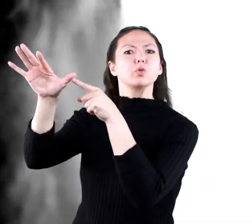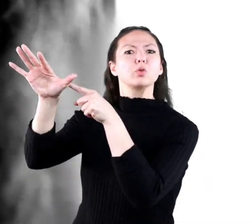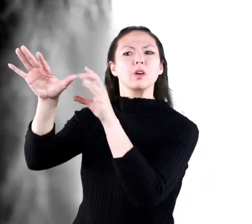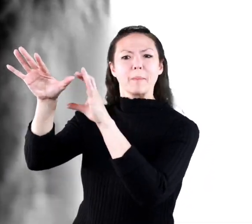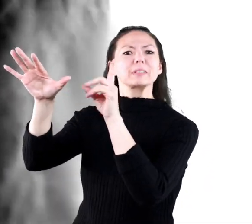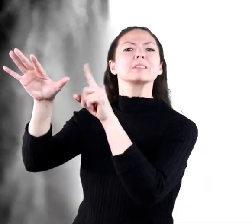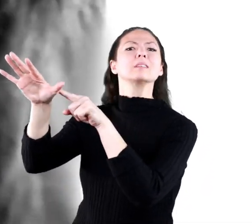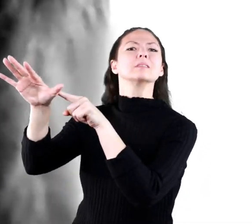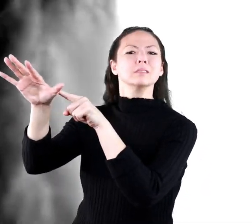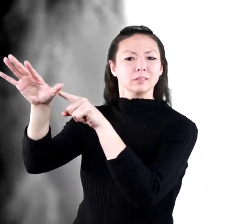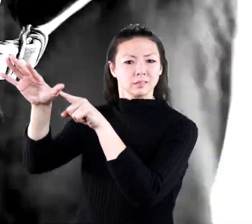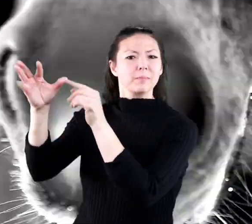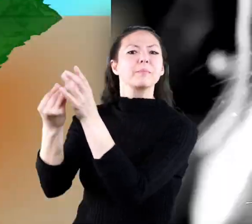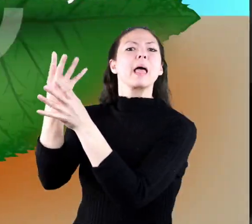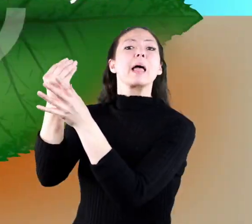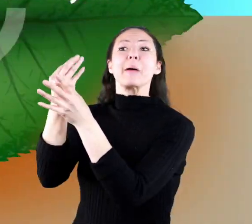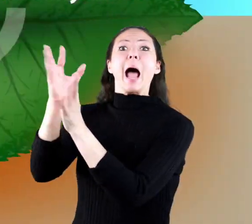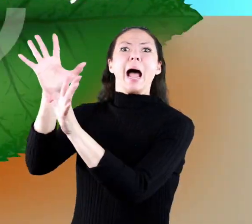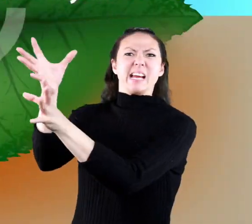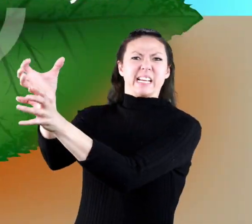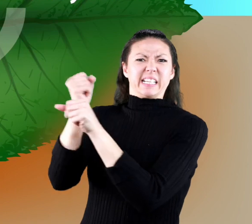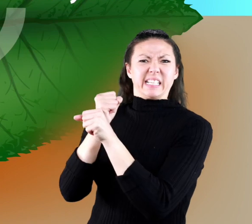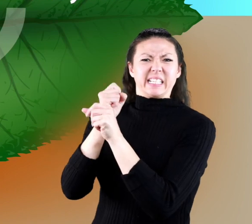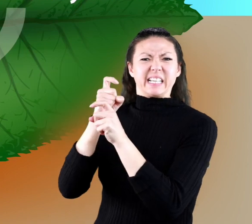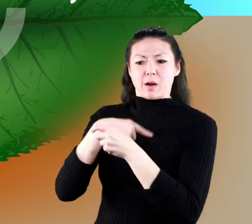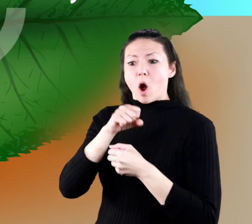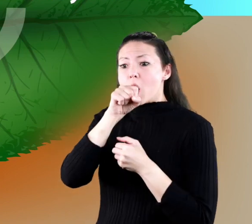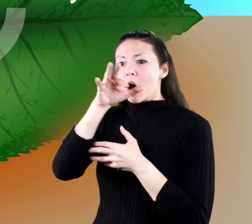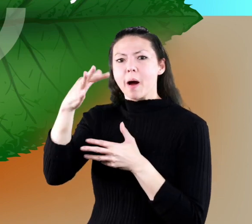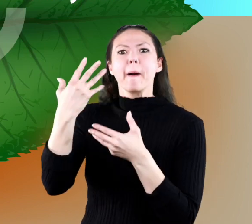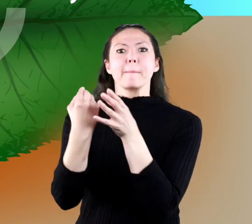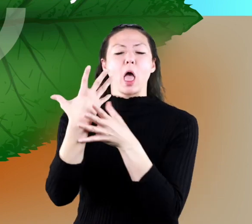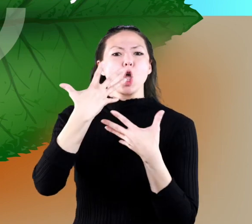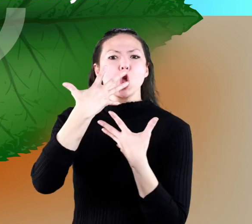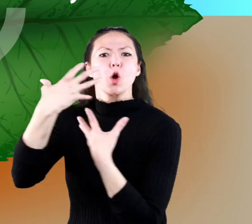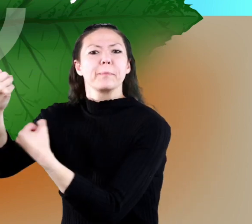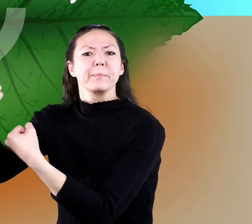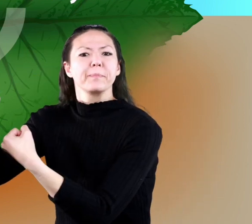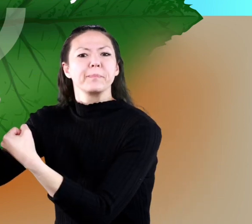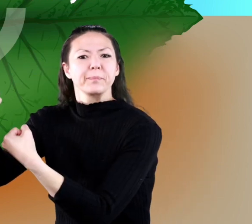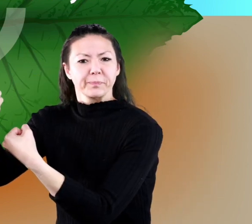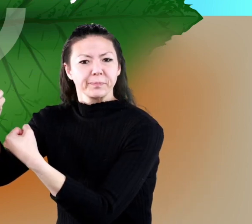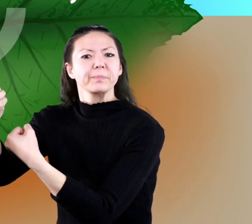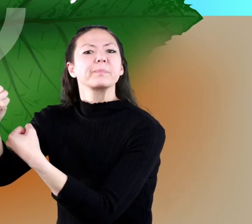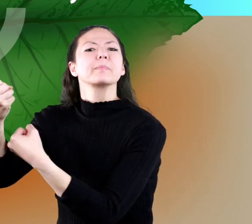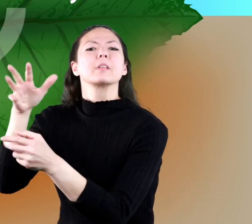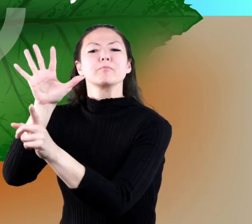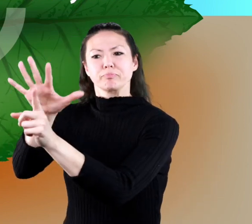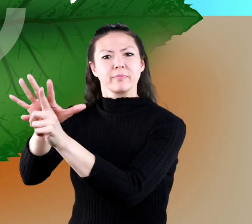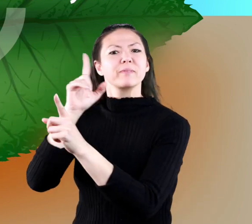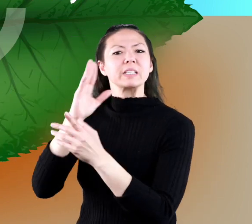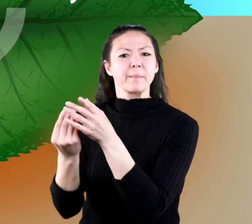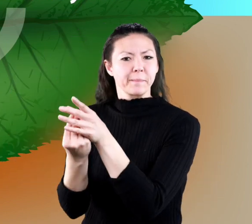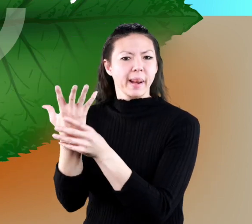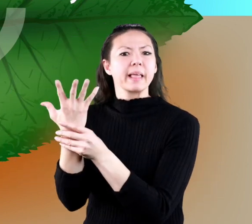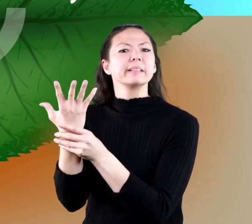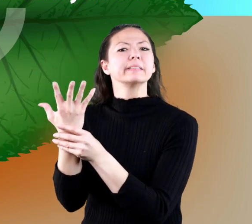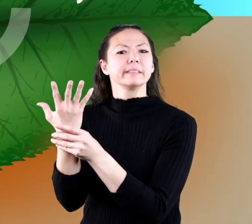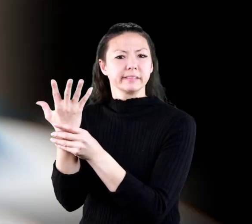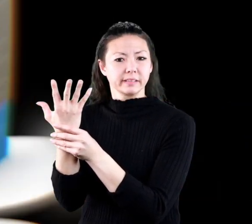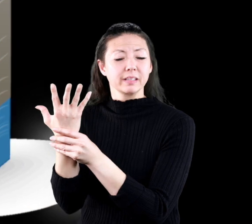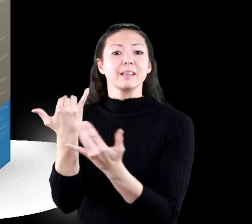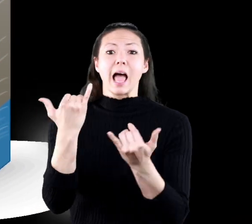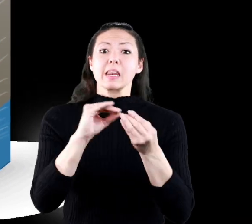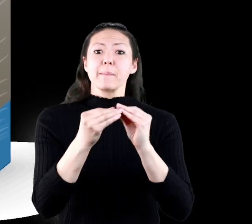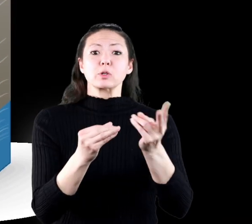plants like that plants need carbon dioxide carbon dioxide is absorbed into the leaves of the plant